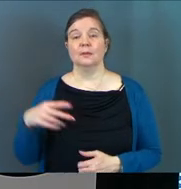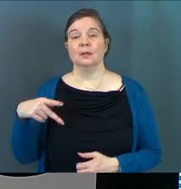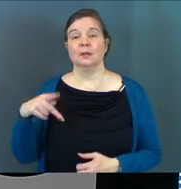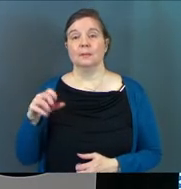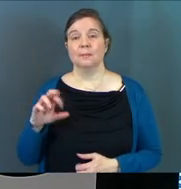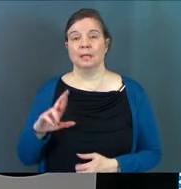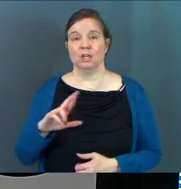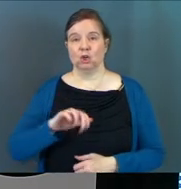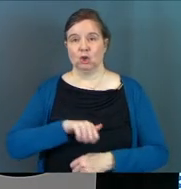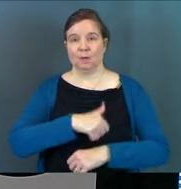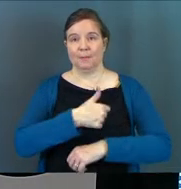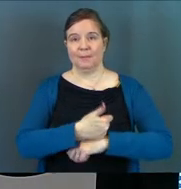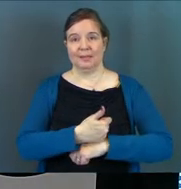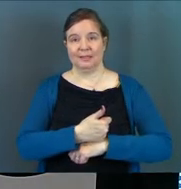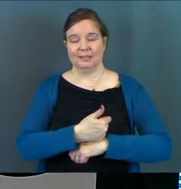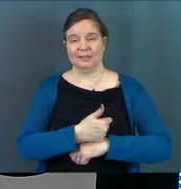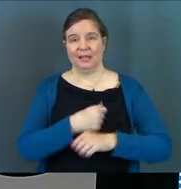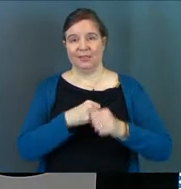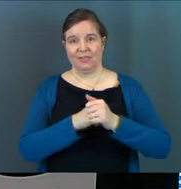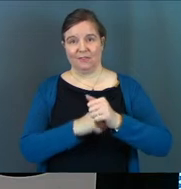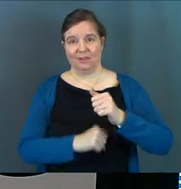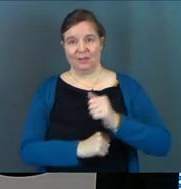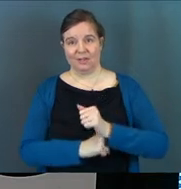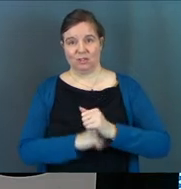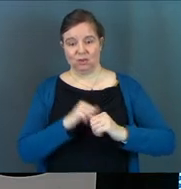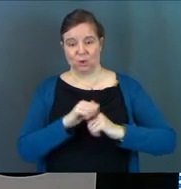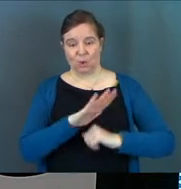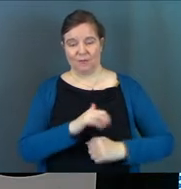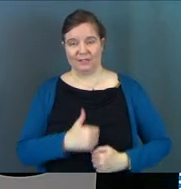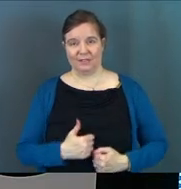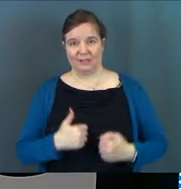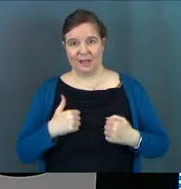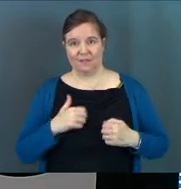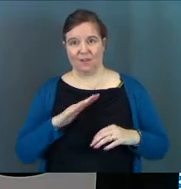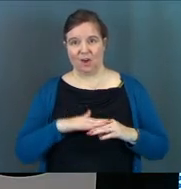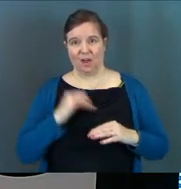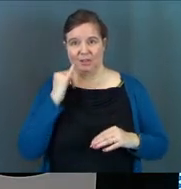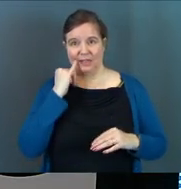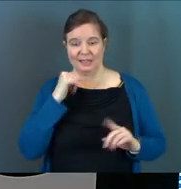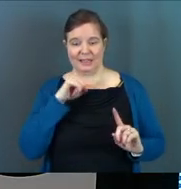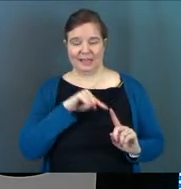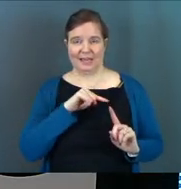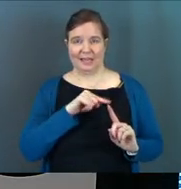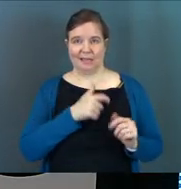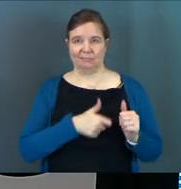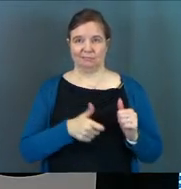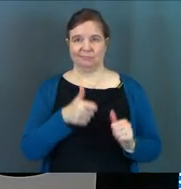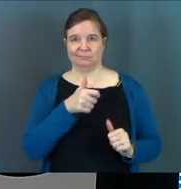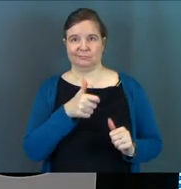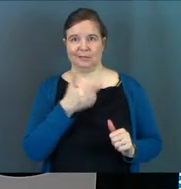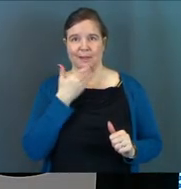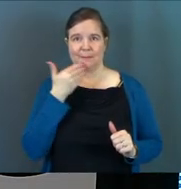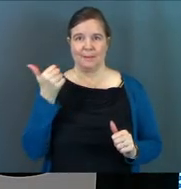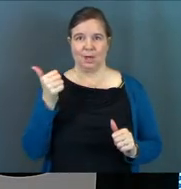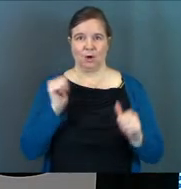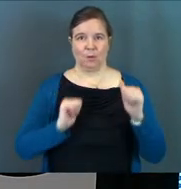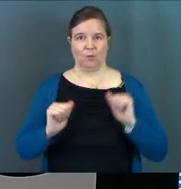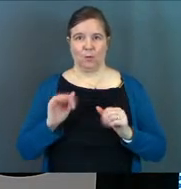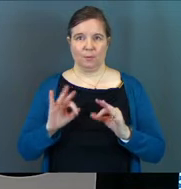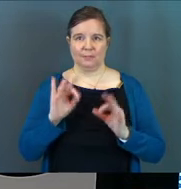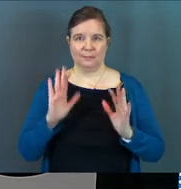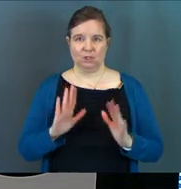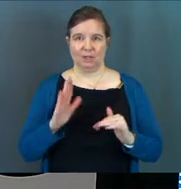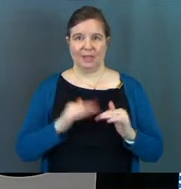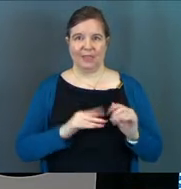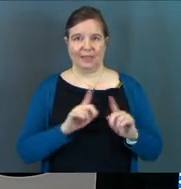Peter built the foundational stones of his life on the idea that he was a better performer spiritually